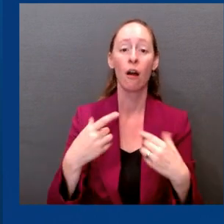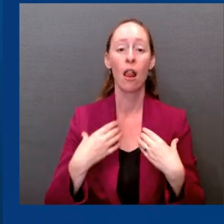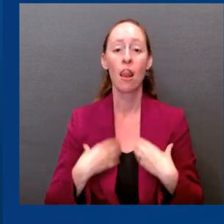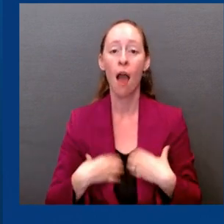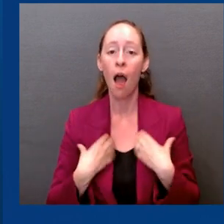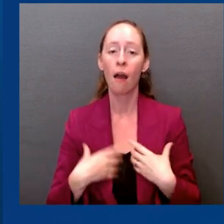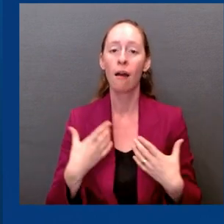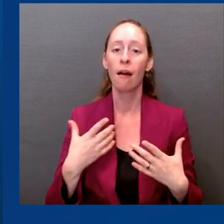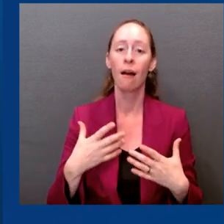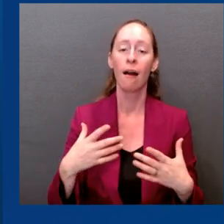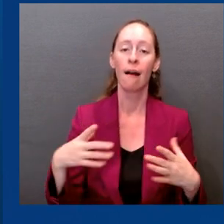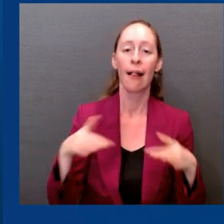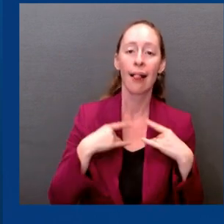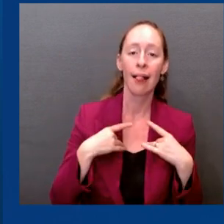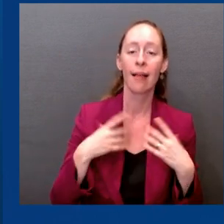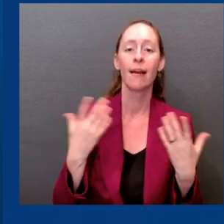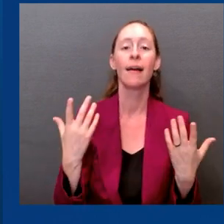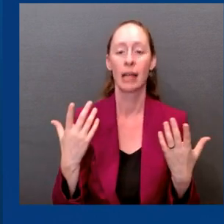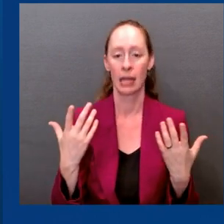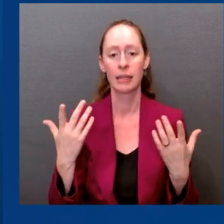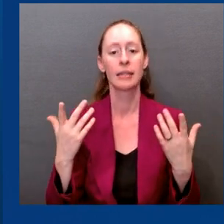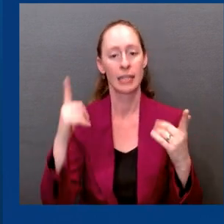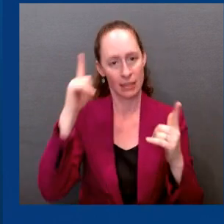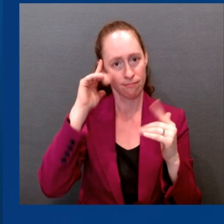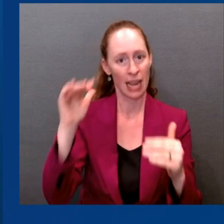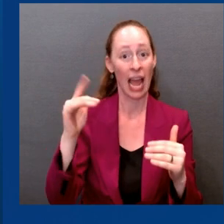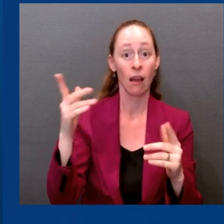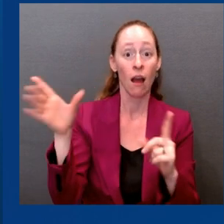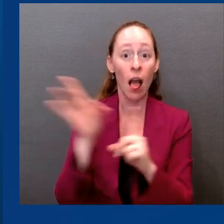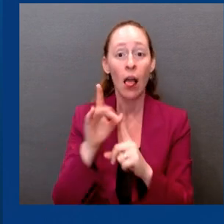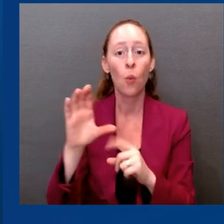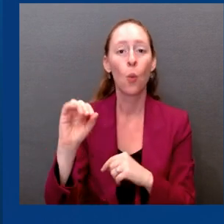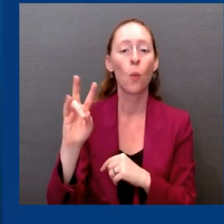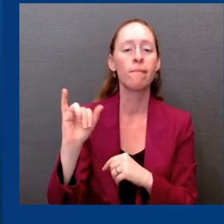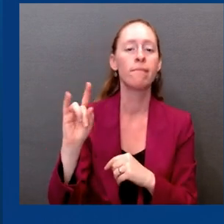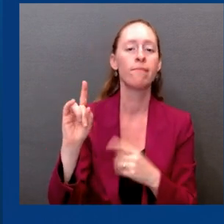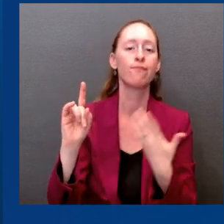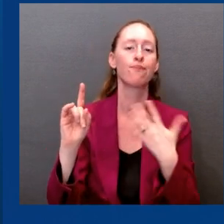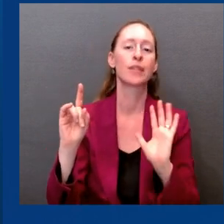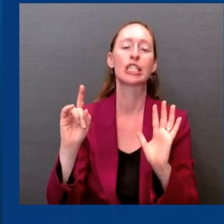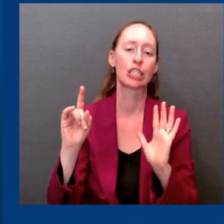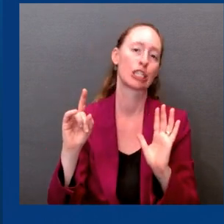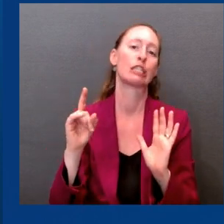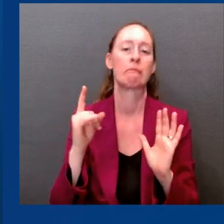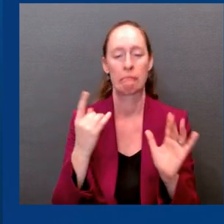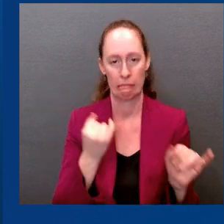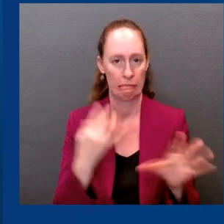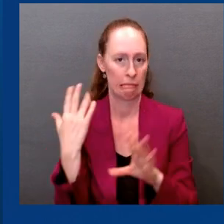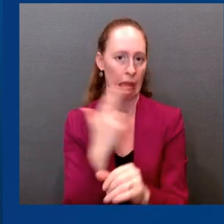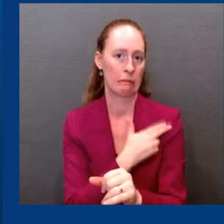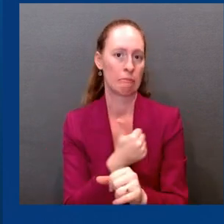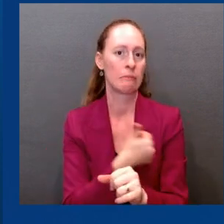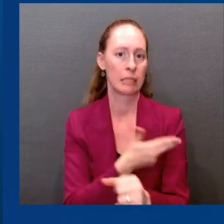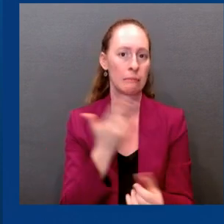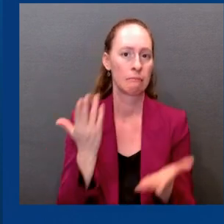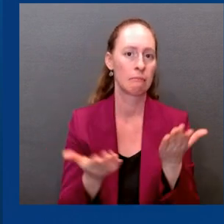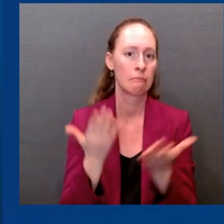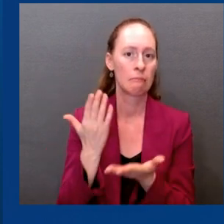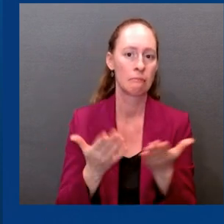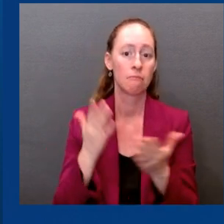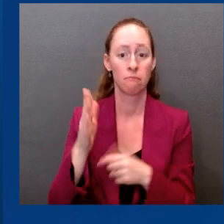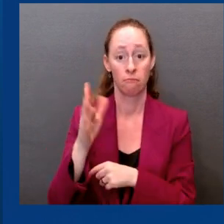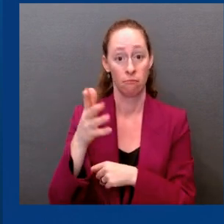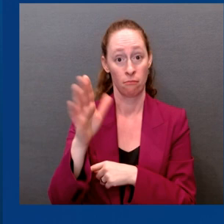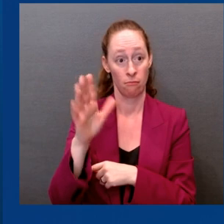going out and doing exactly what we're recommending, which is getting your updated COVID-19 vaccine now, which can